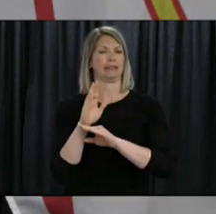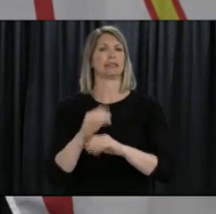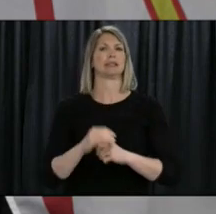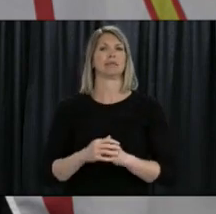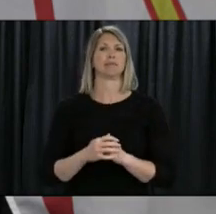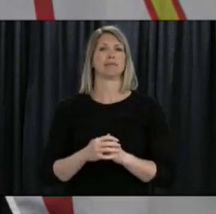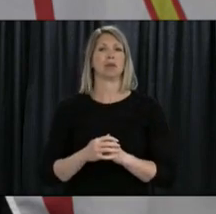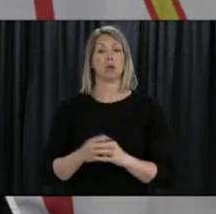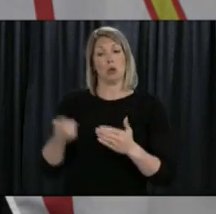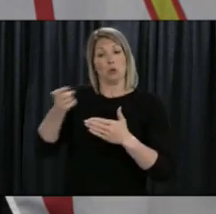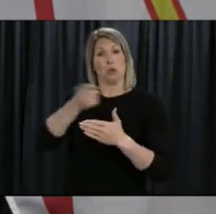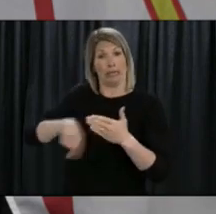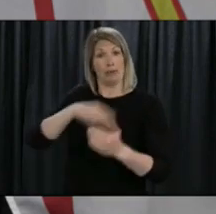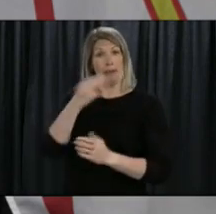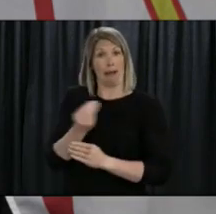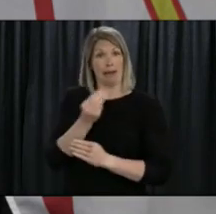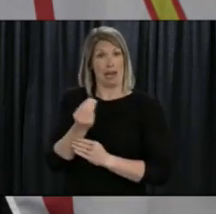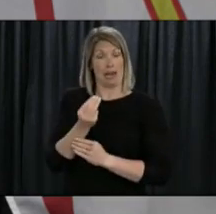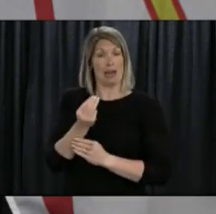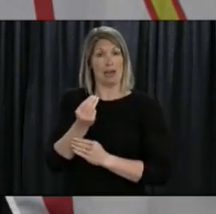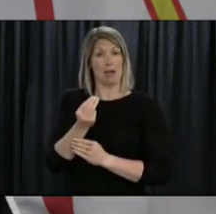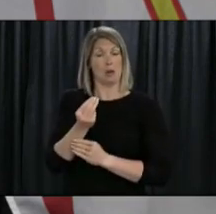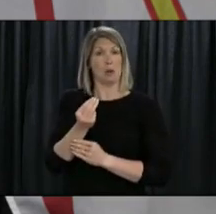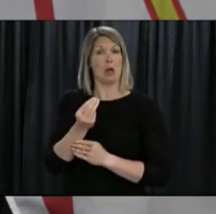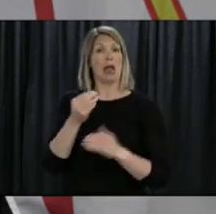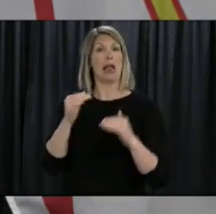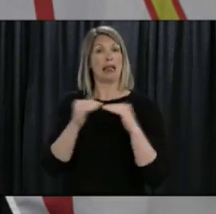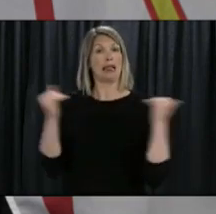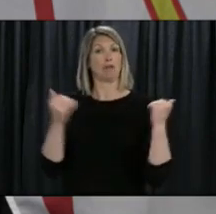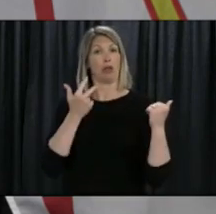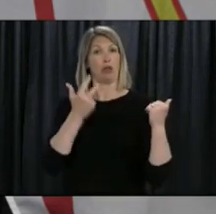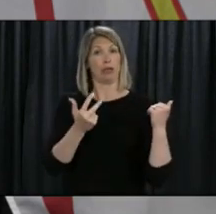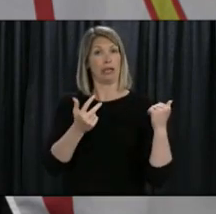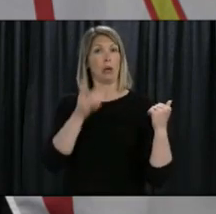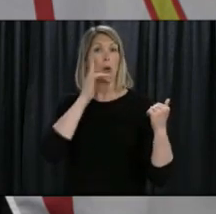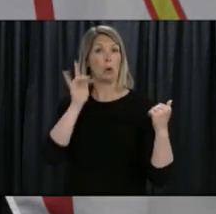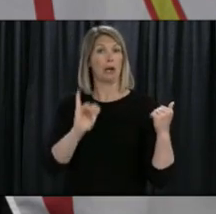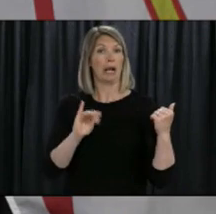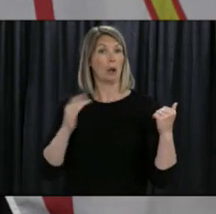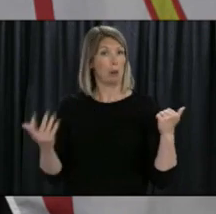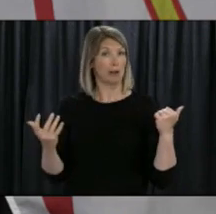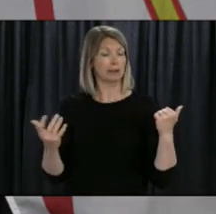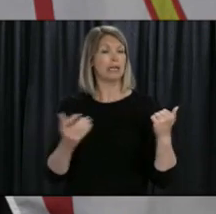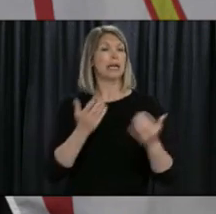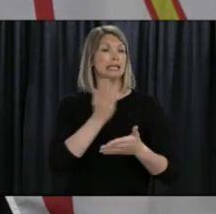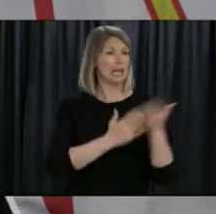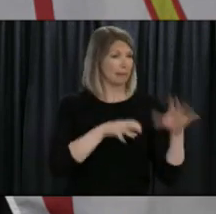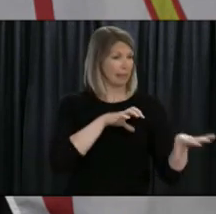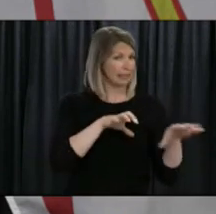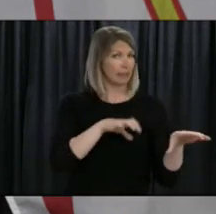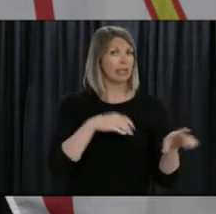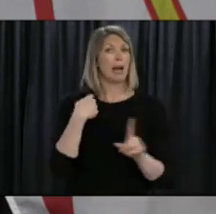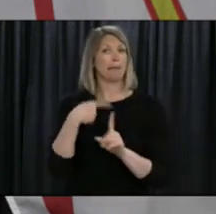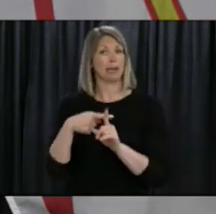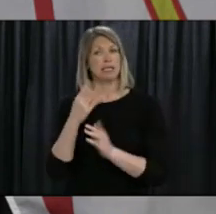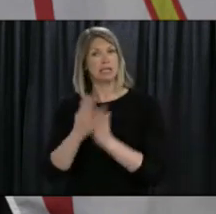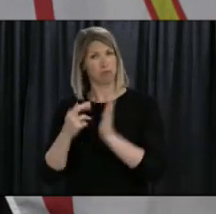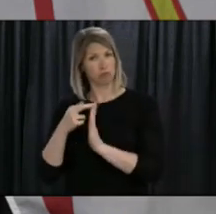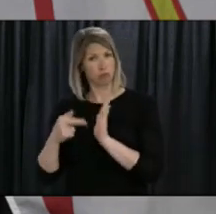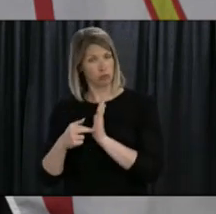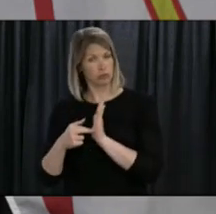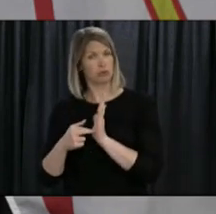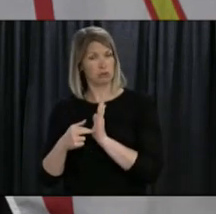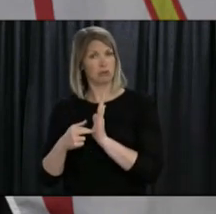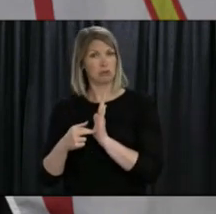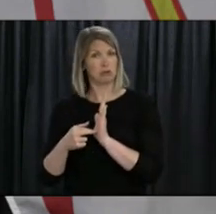beginning on Monday, Alert Level 3 will allow the resumption of the following activities while maintaining certain public health orders to help mitigate risk.